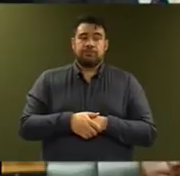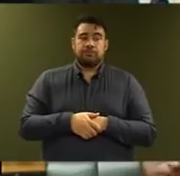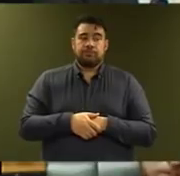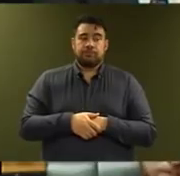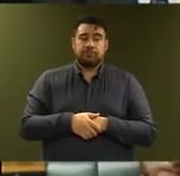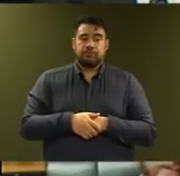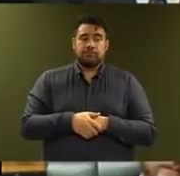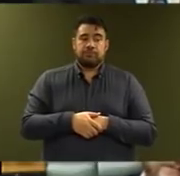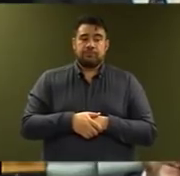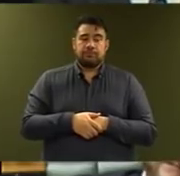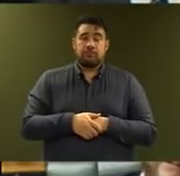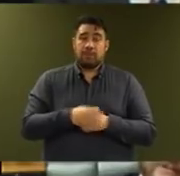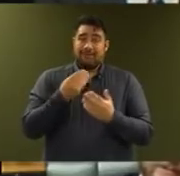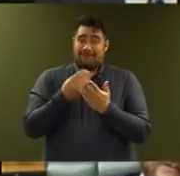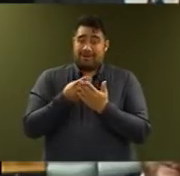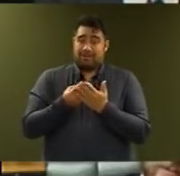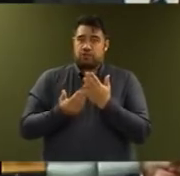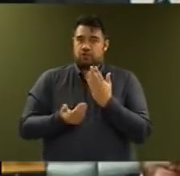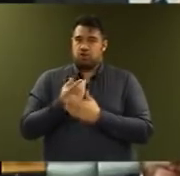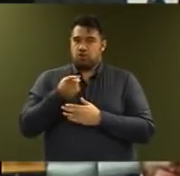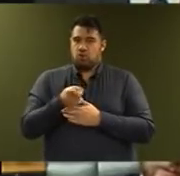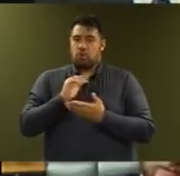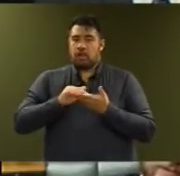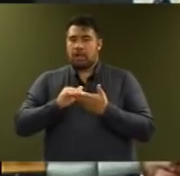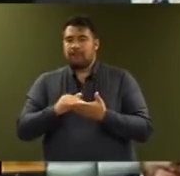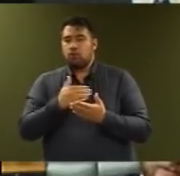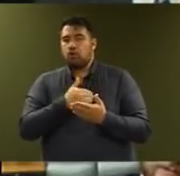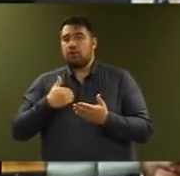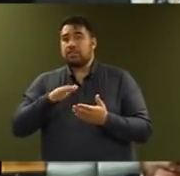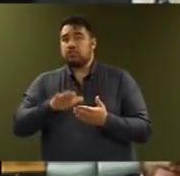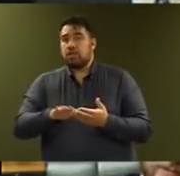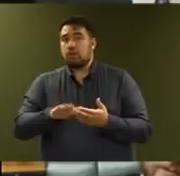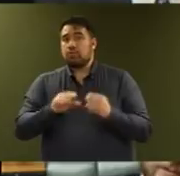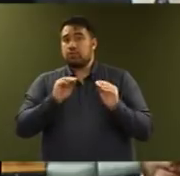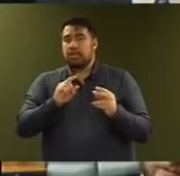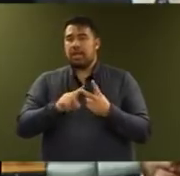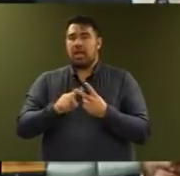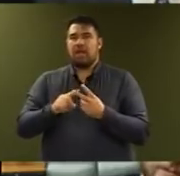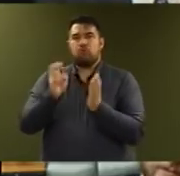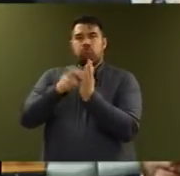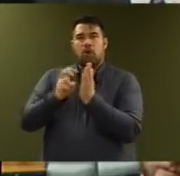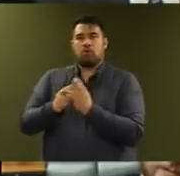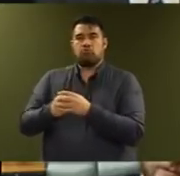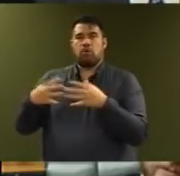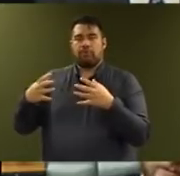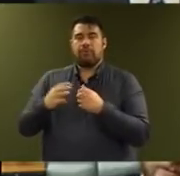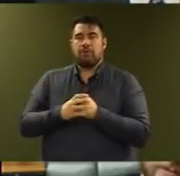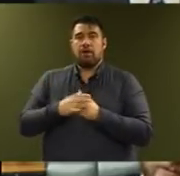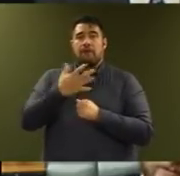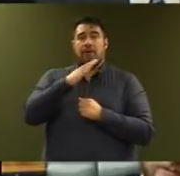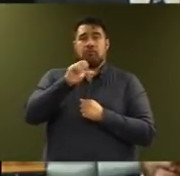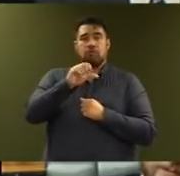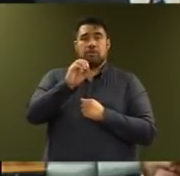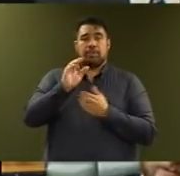New funding will address increasing demand for early childhood education and role growth. We will provide $590 million